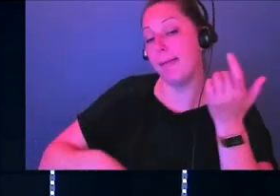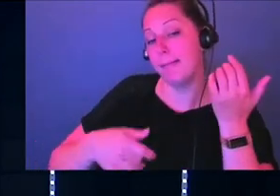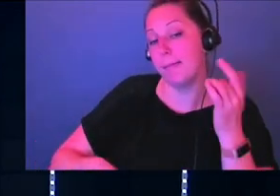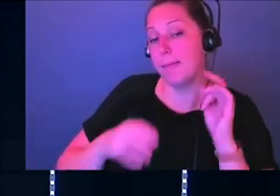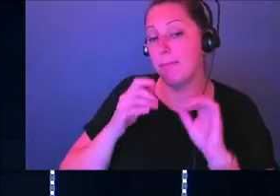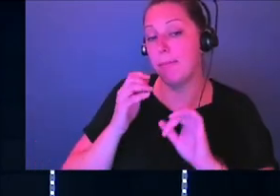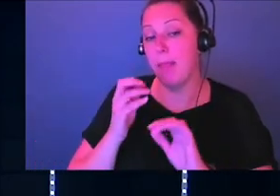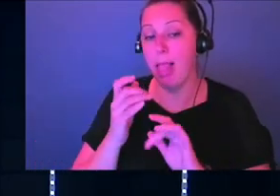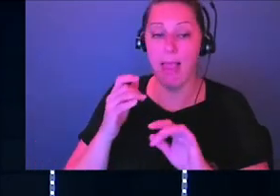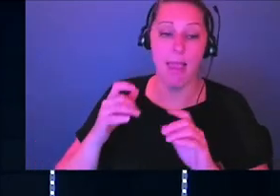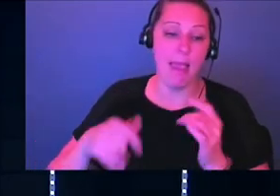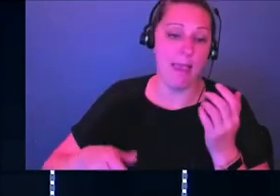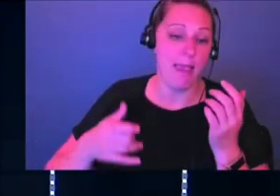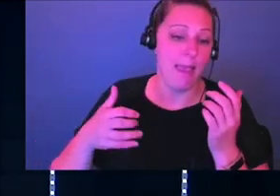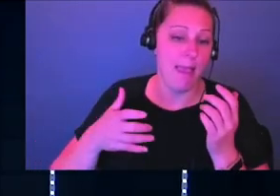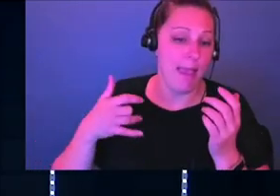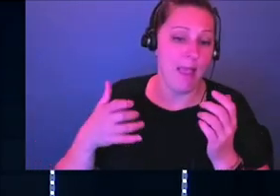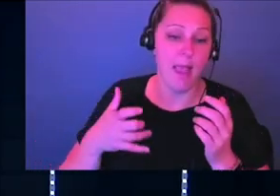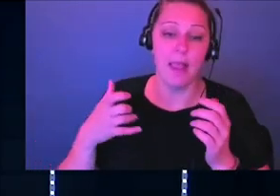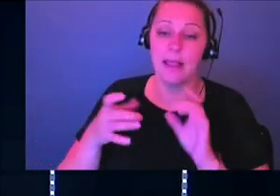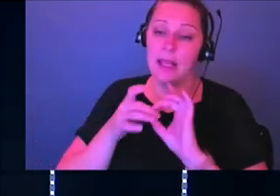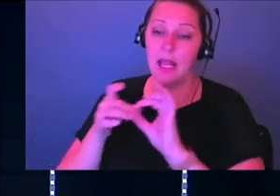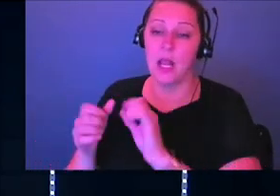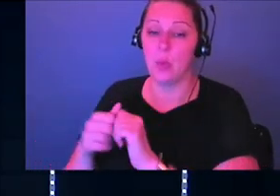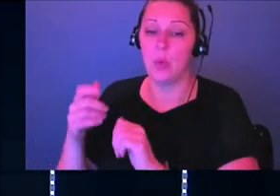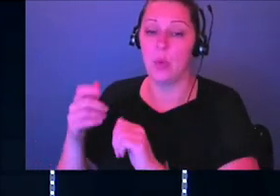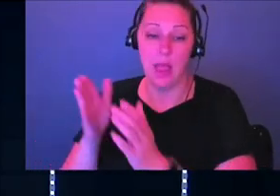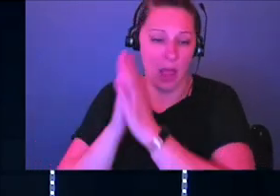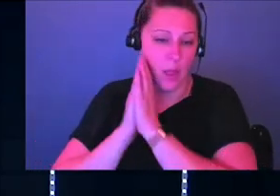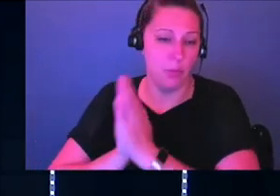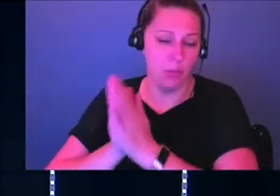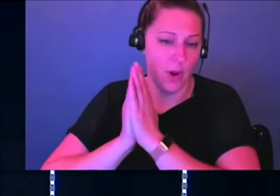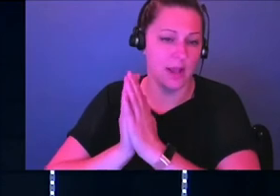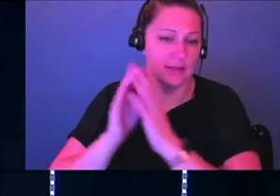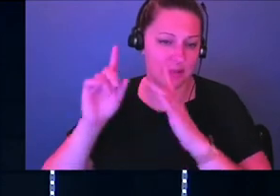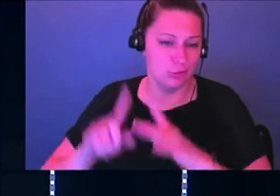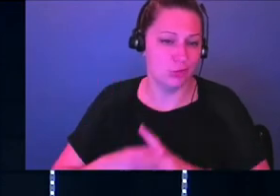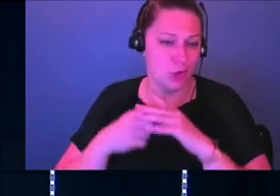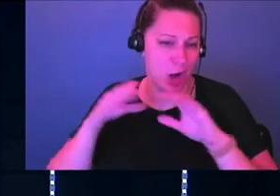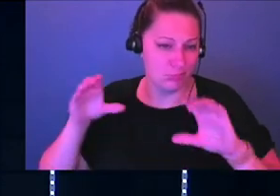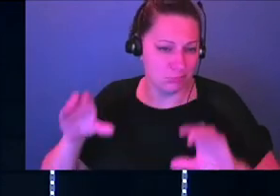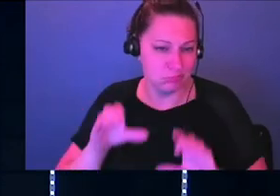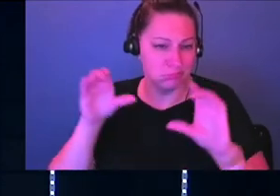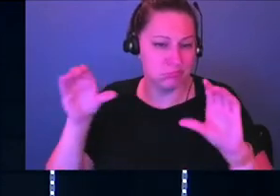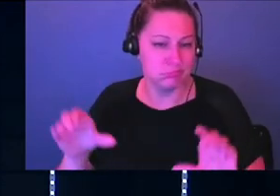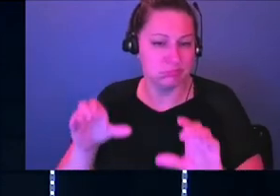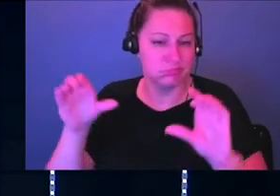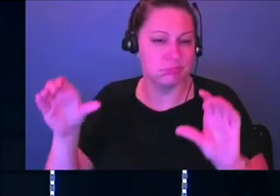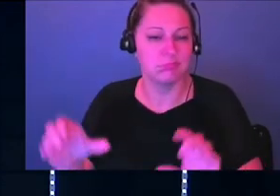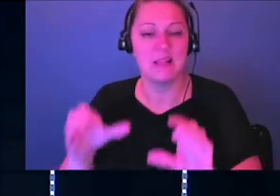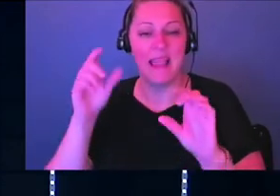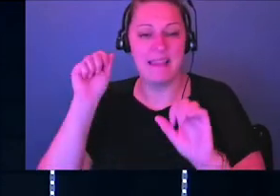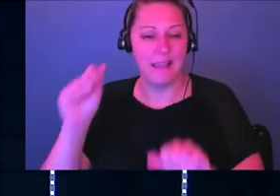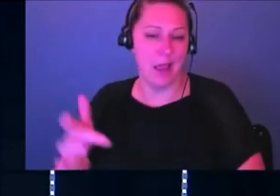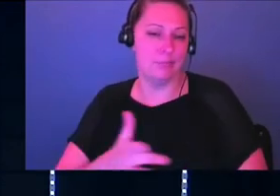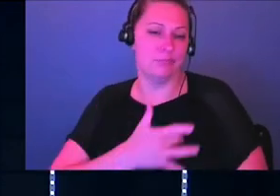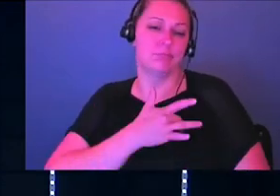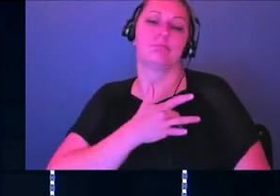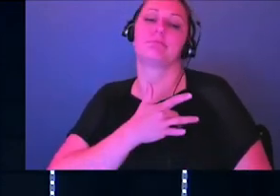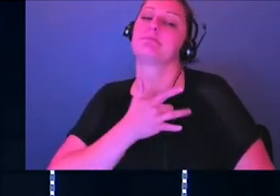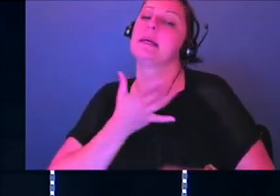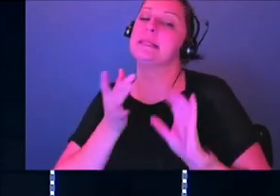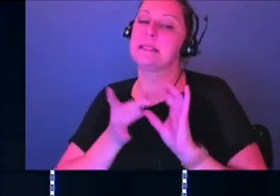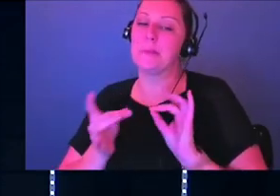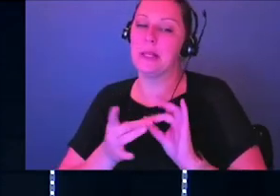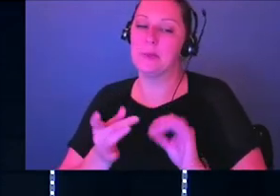praise and how he can come back in through that praise and move. How he can come in and speak and do things in our hearts and in our